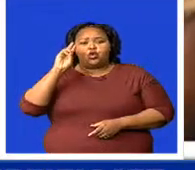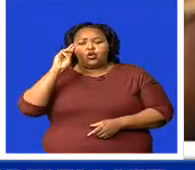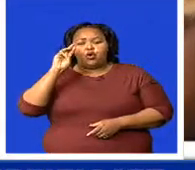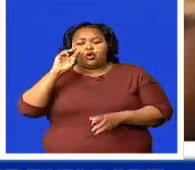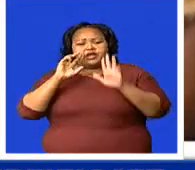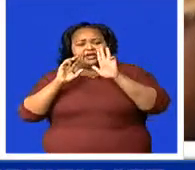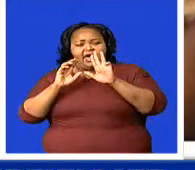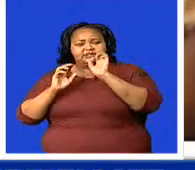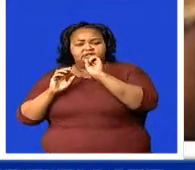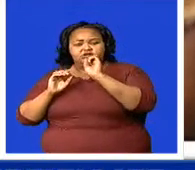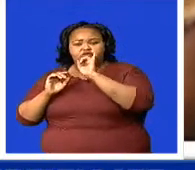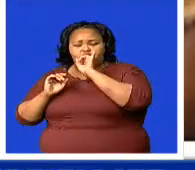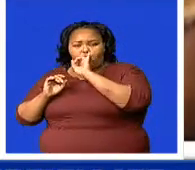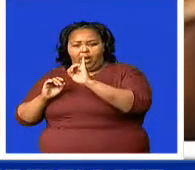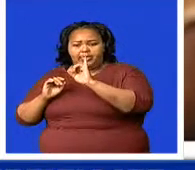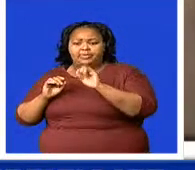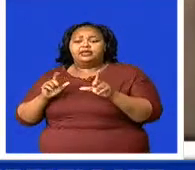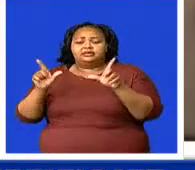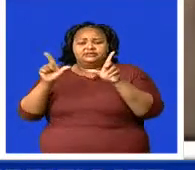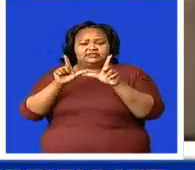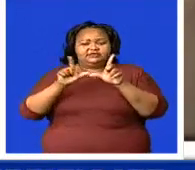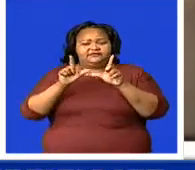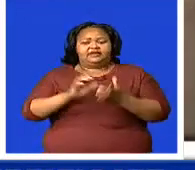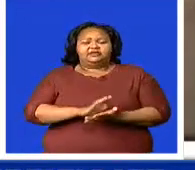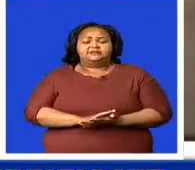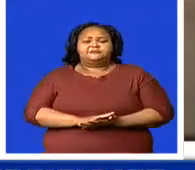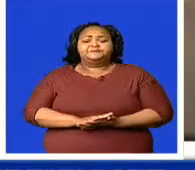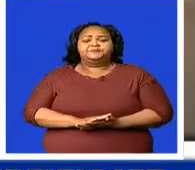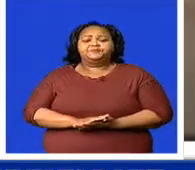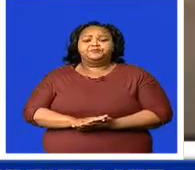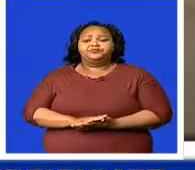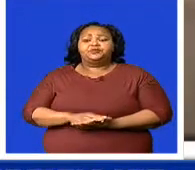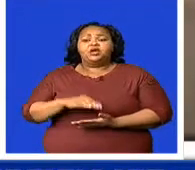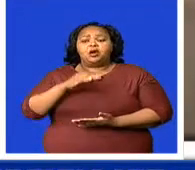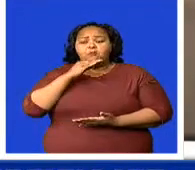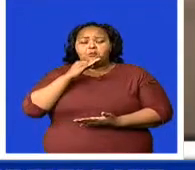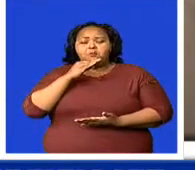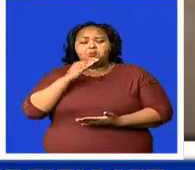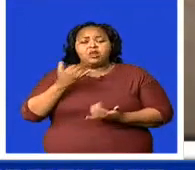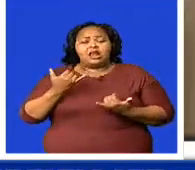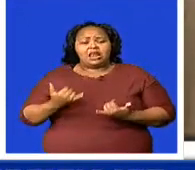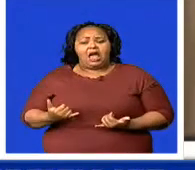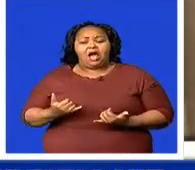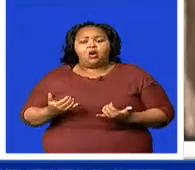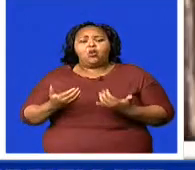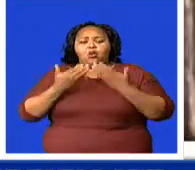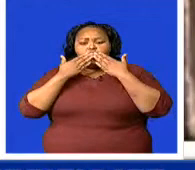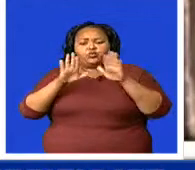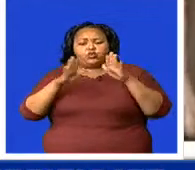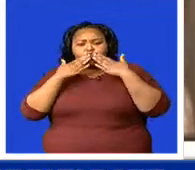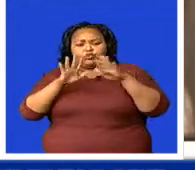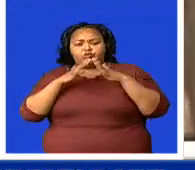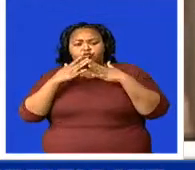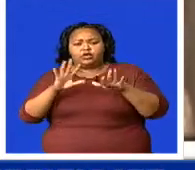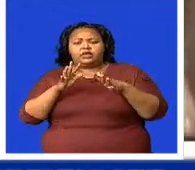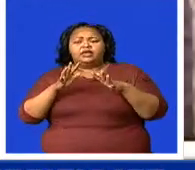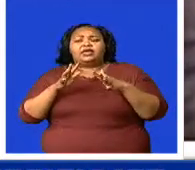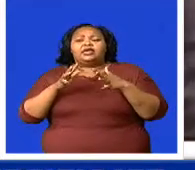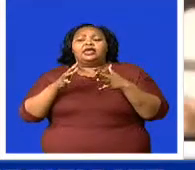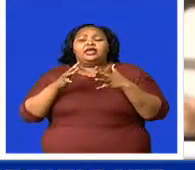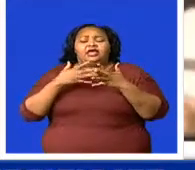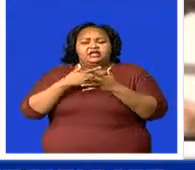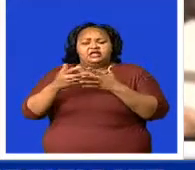received a 250,000 worth medical essentials donation from the Department of